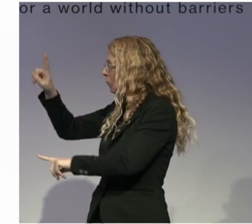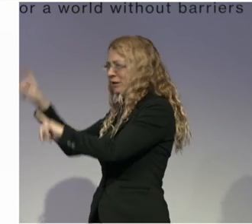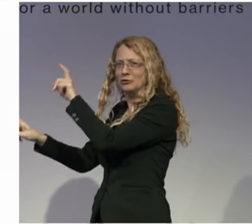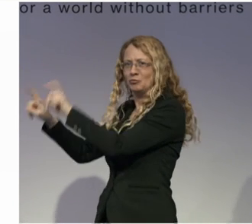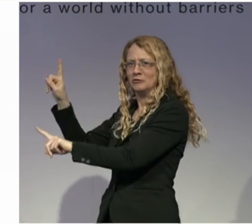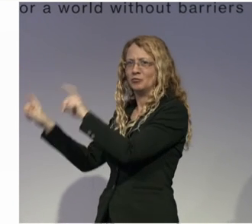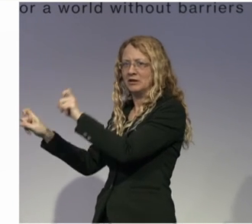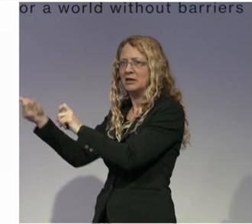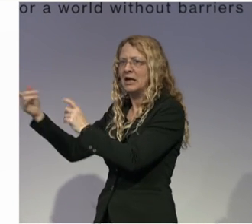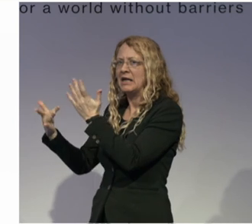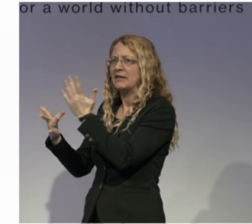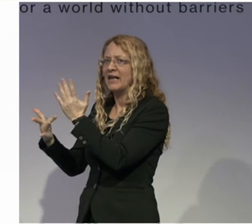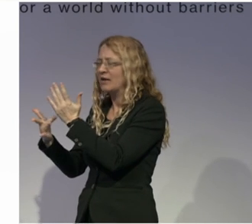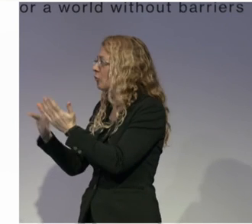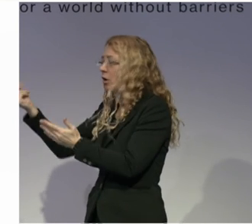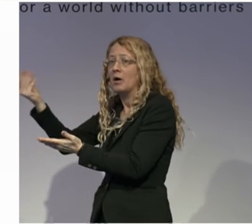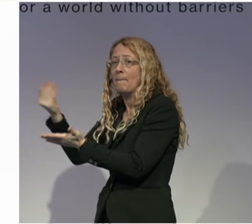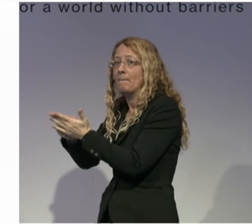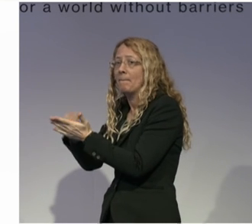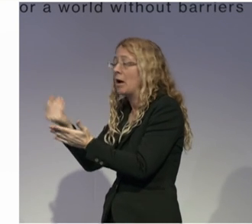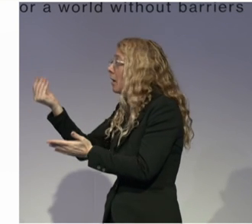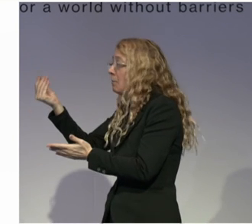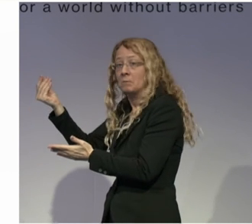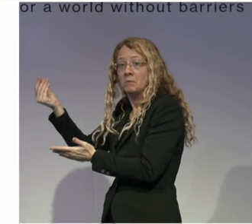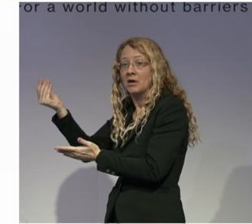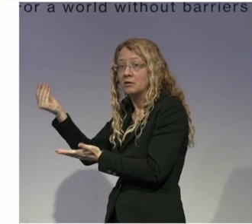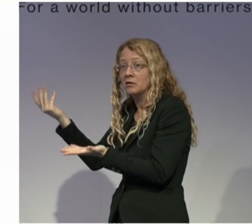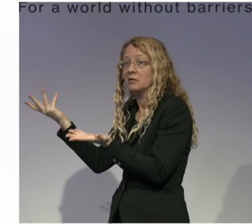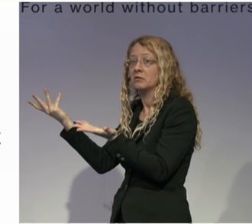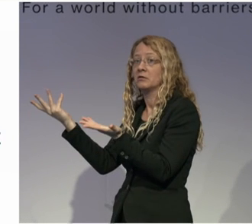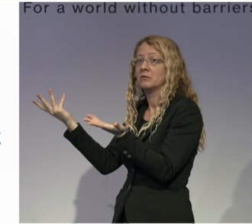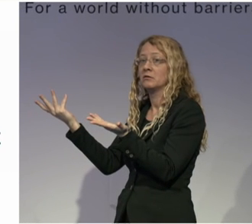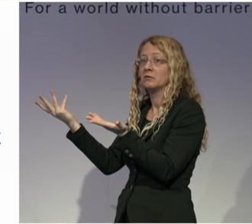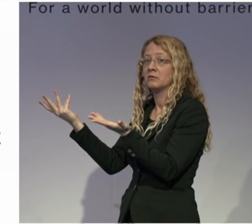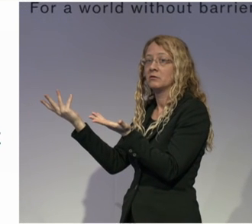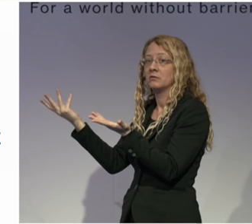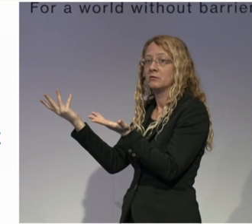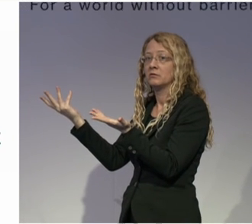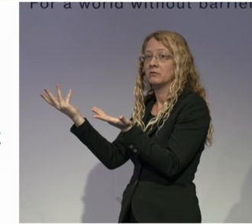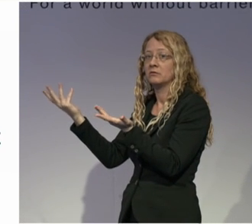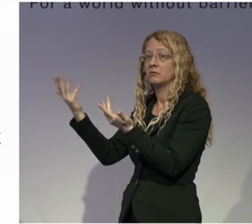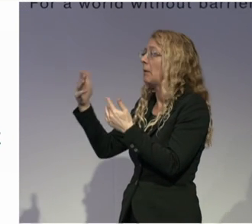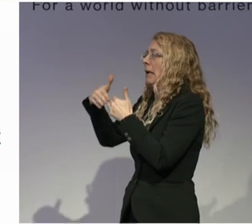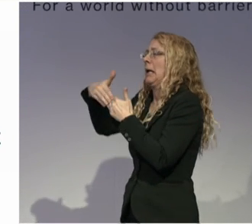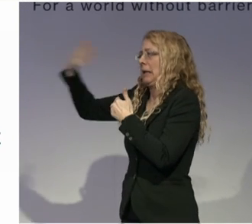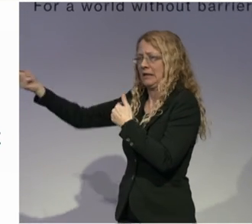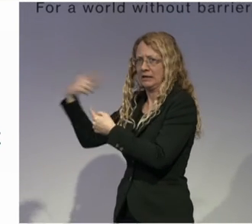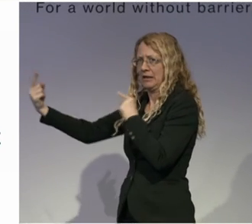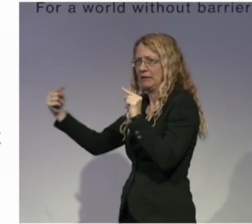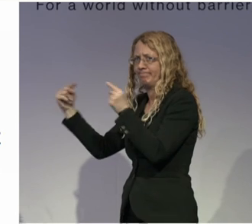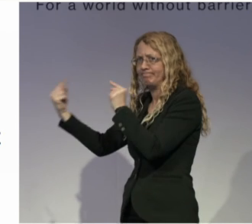how many installations that you've actually put out there. But maybe we can save that for the questions. Excellent presentation. Thank you.